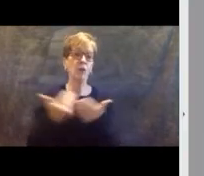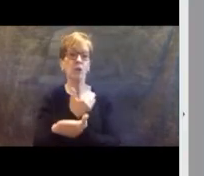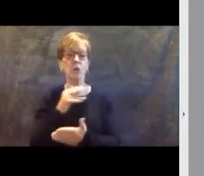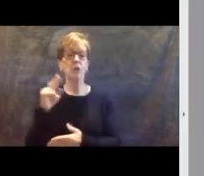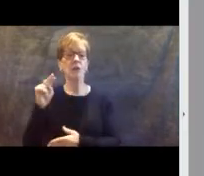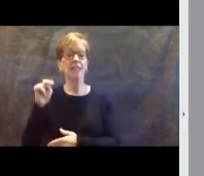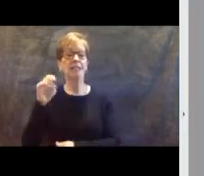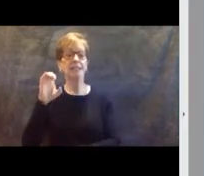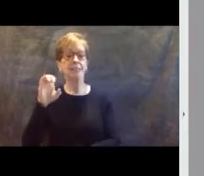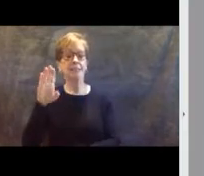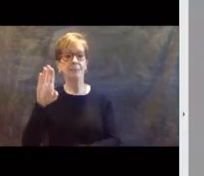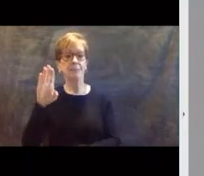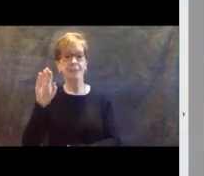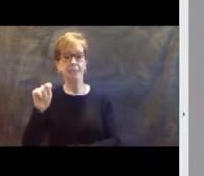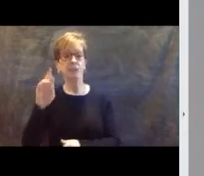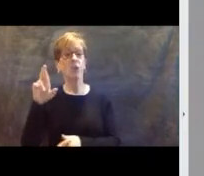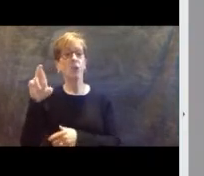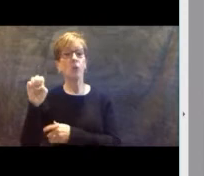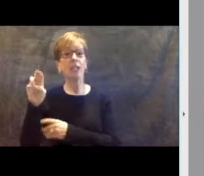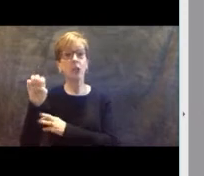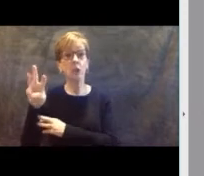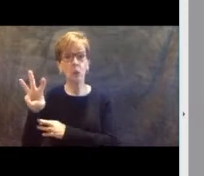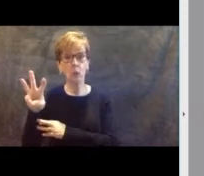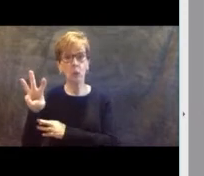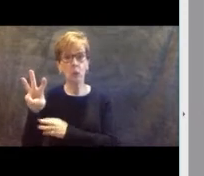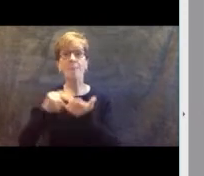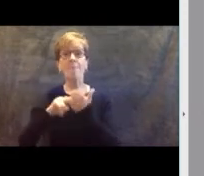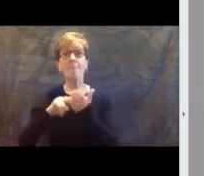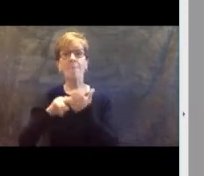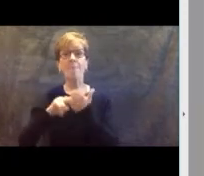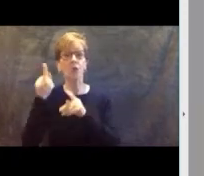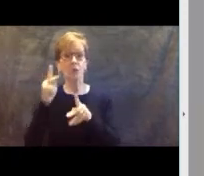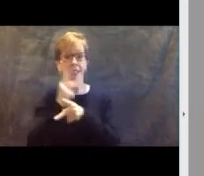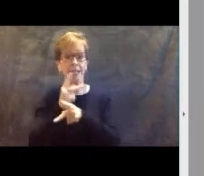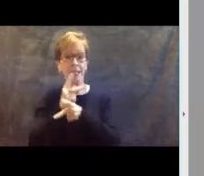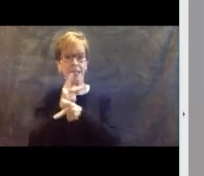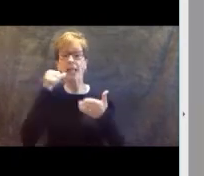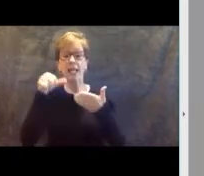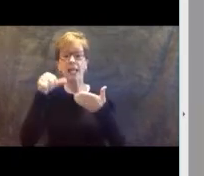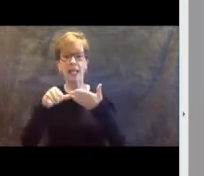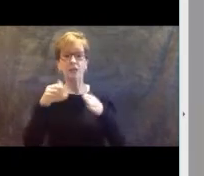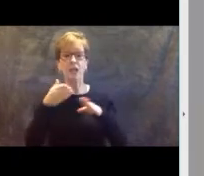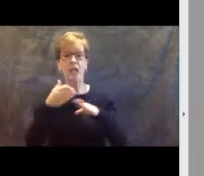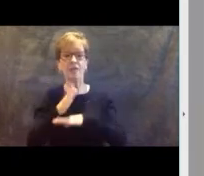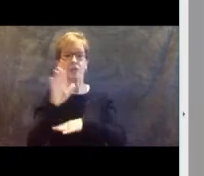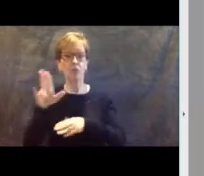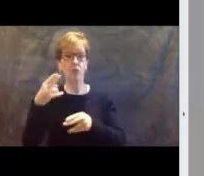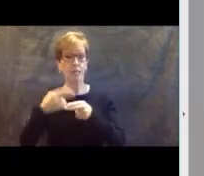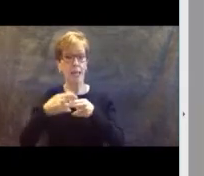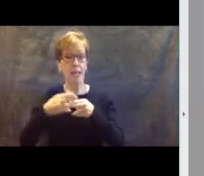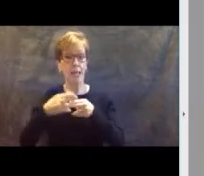your National Board Certification means that you keep the letters after your name and